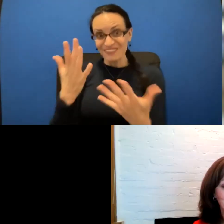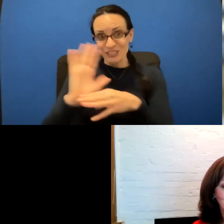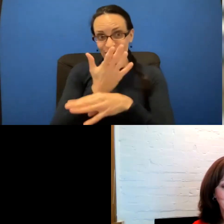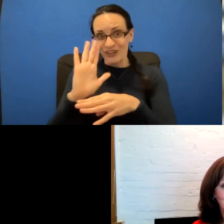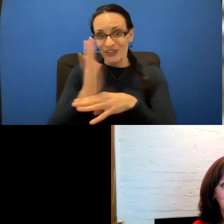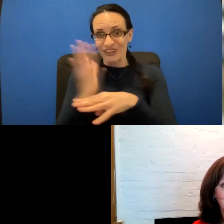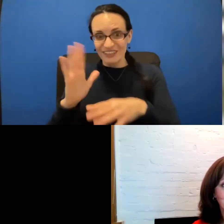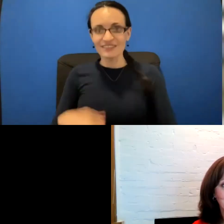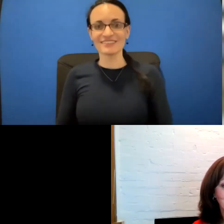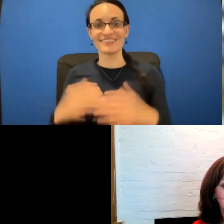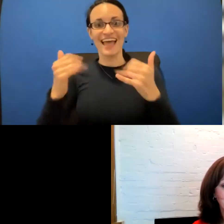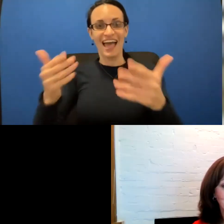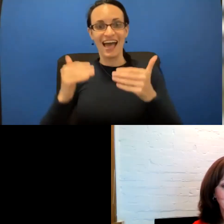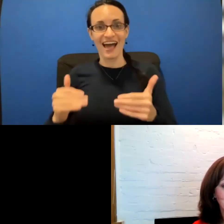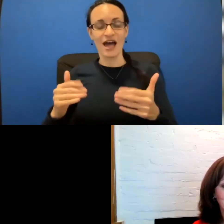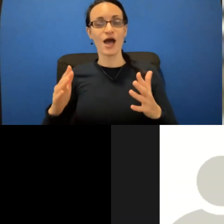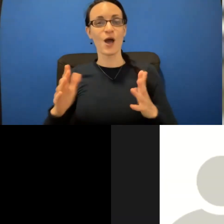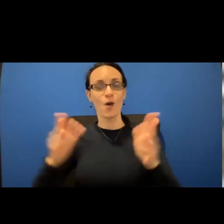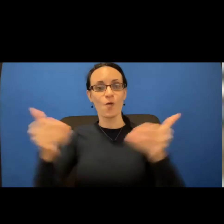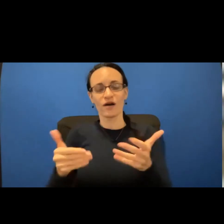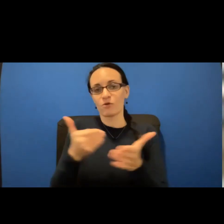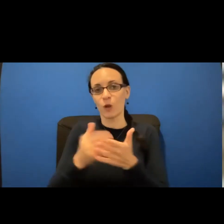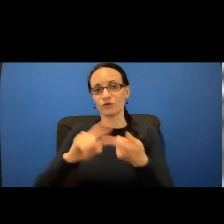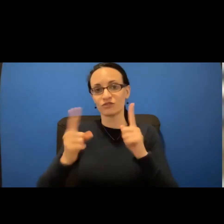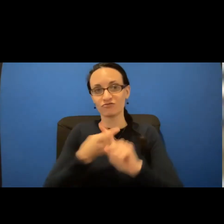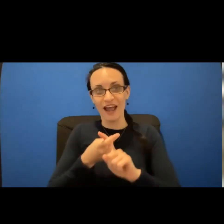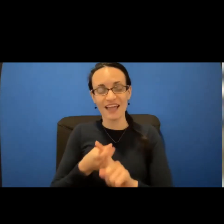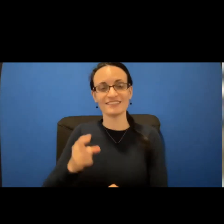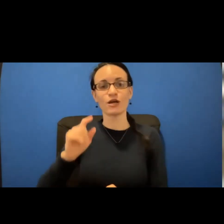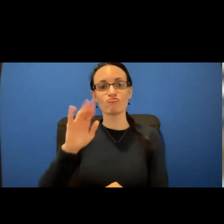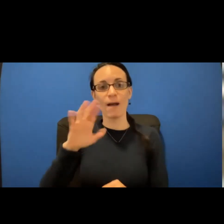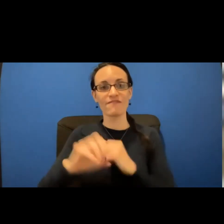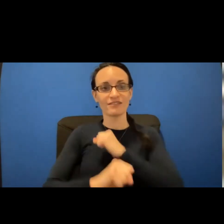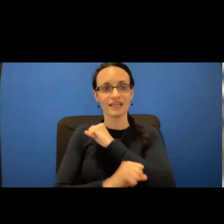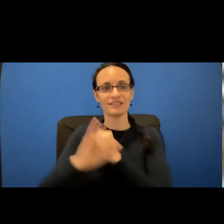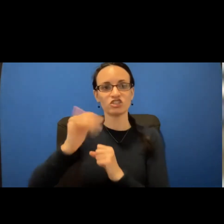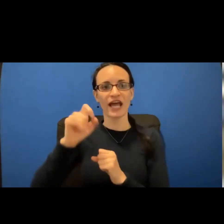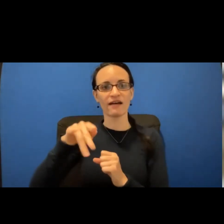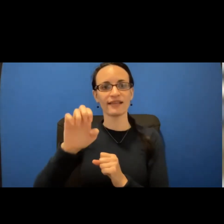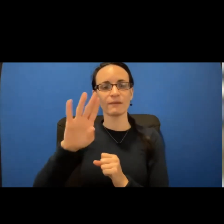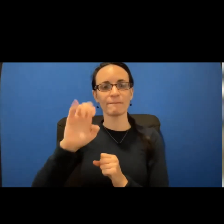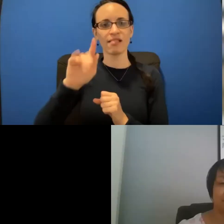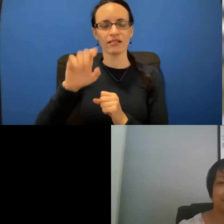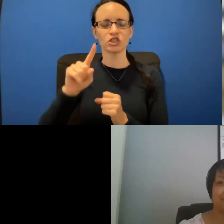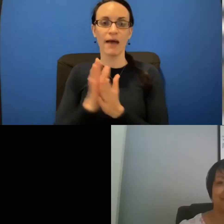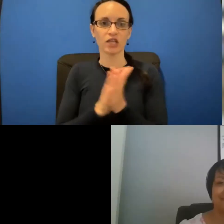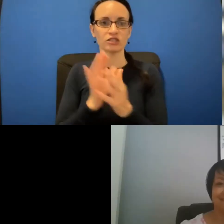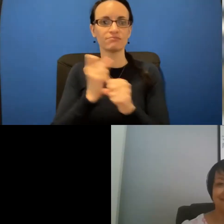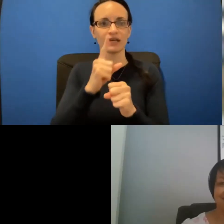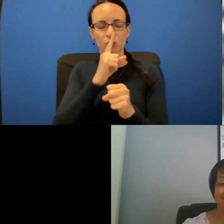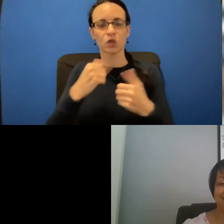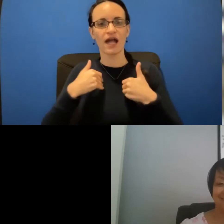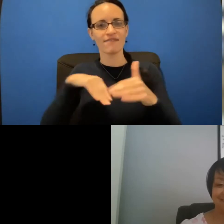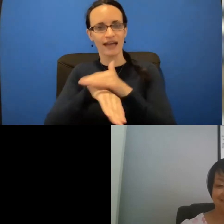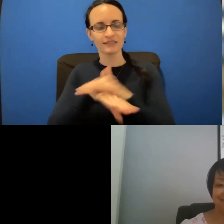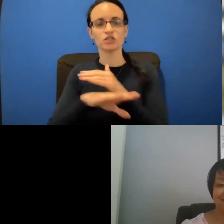Please help me welcome a close friend of the Brehm Foundation, Jacqueline Beal. Jacqueline is passionate about ensuring access to adequate,